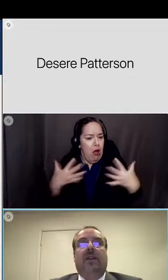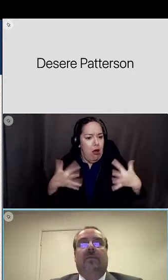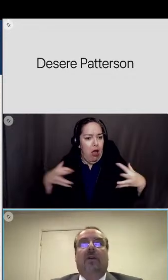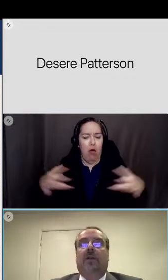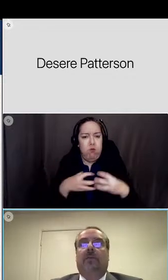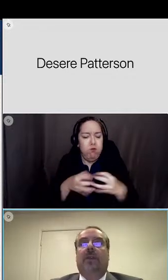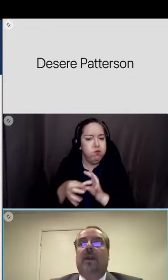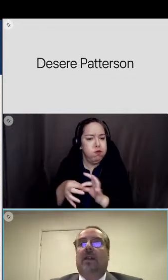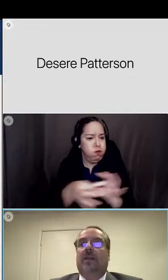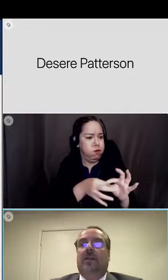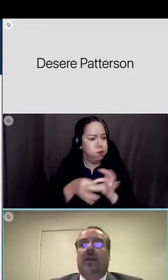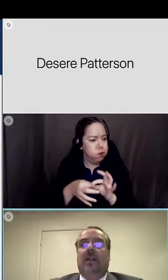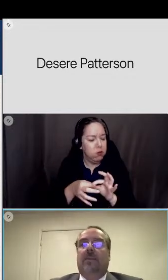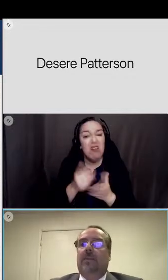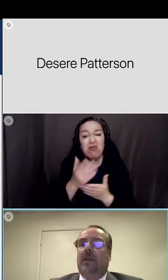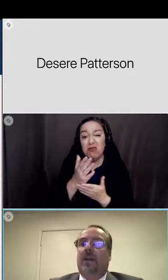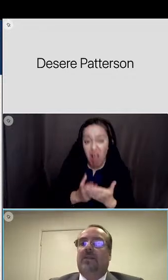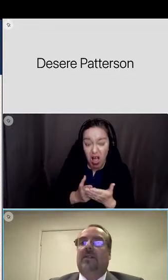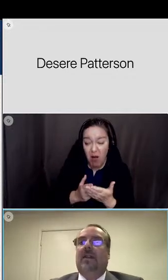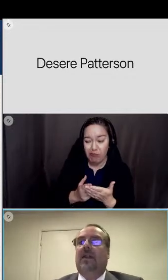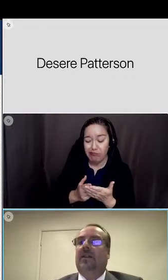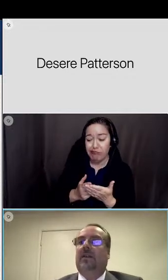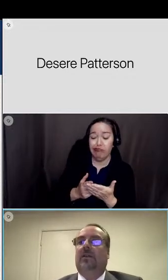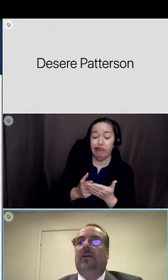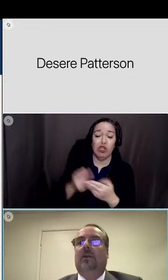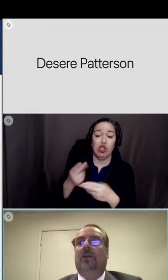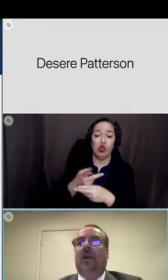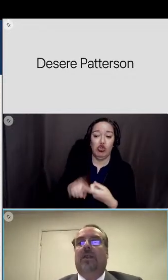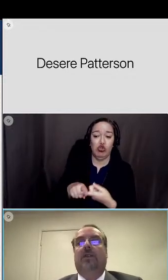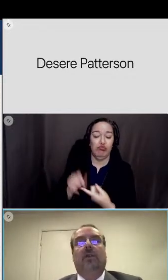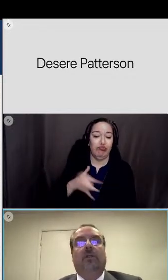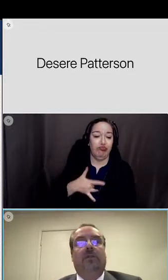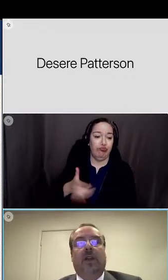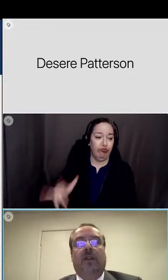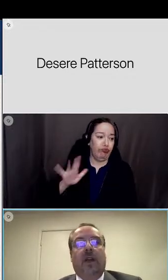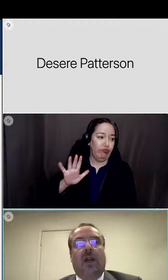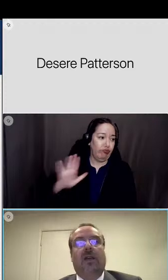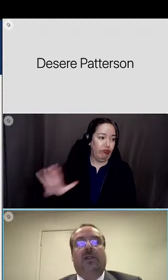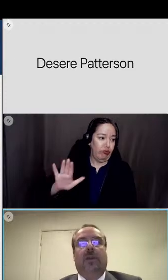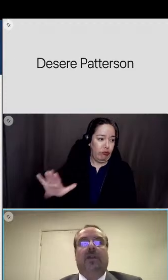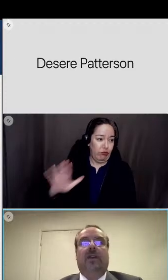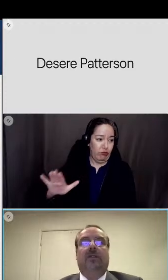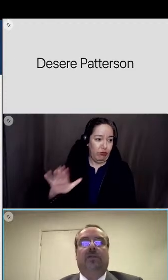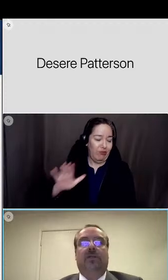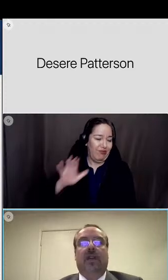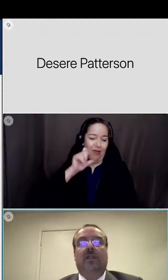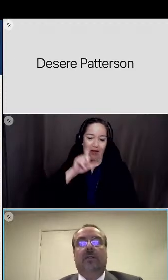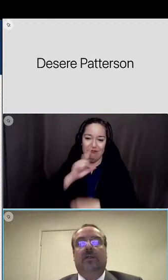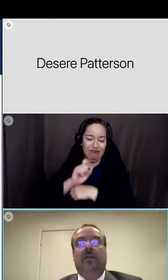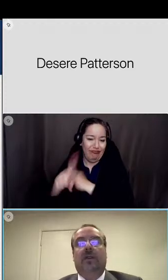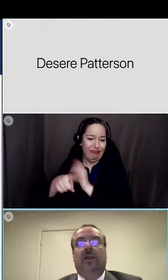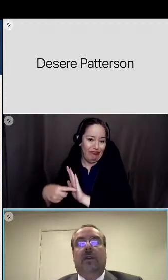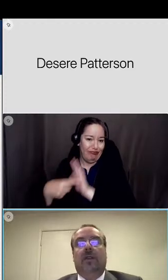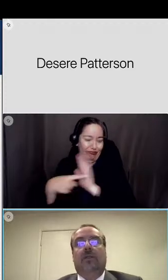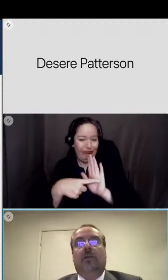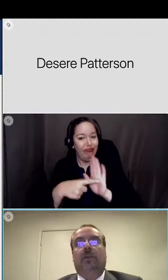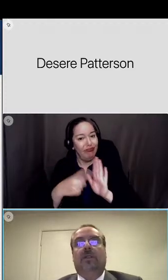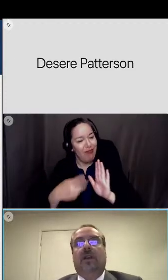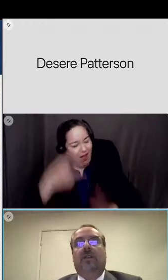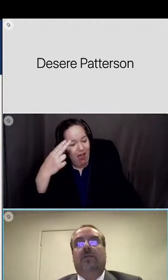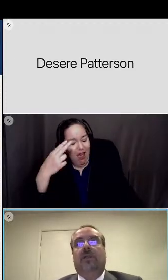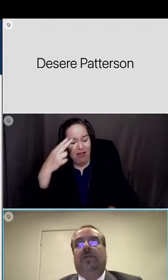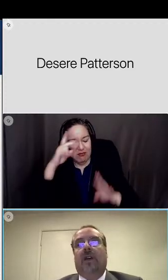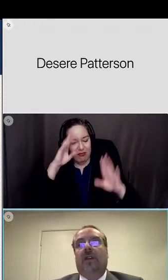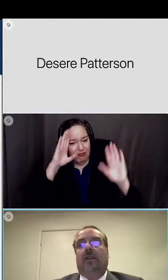the way that things have always been done it may be less than ideal or that do not reflect our higher expectations or standards the